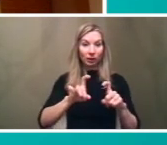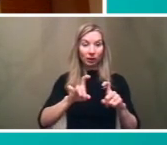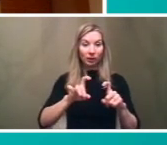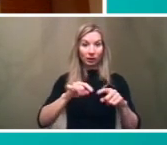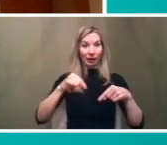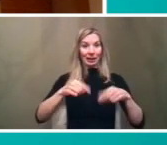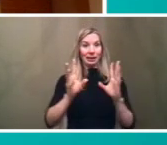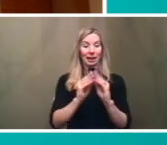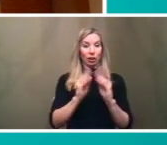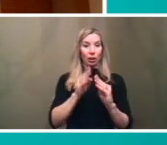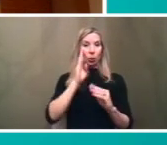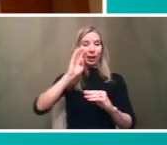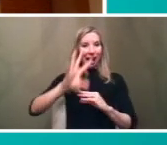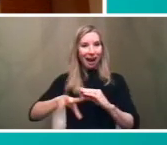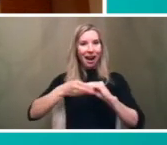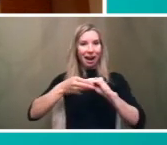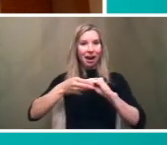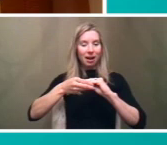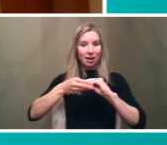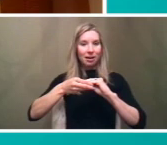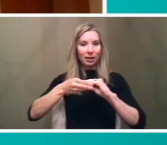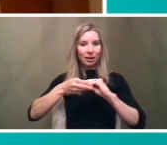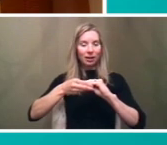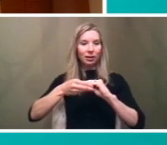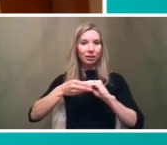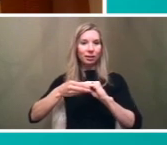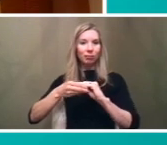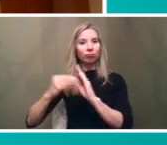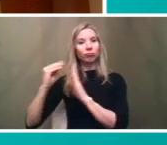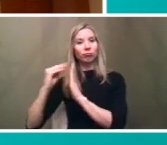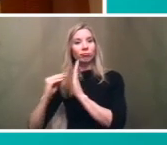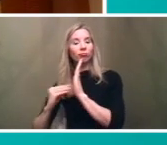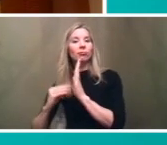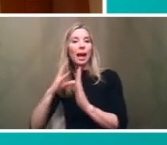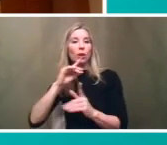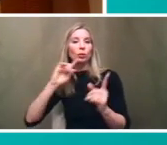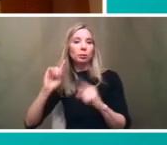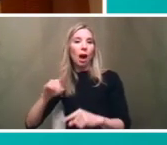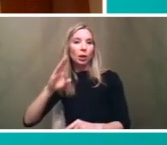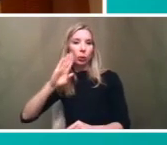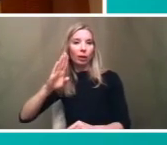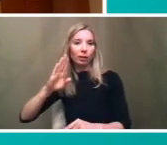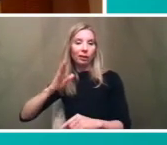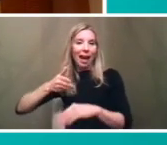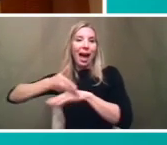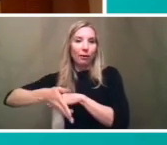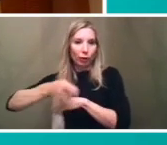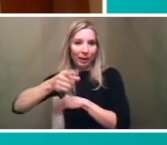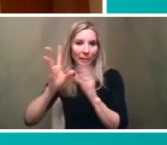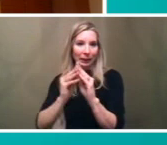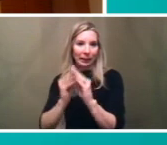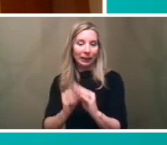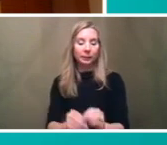we will add that question uh to the record and respond to it after the webinar um